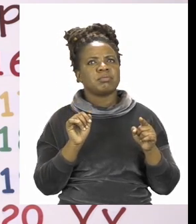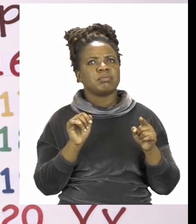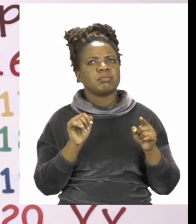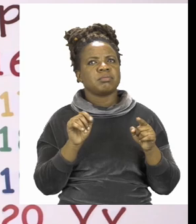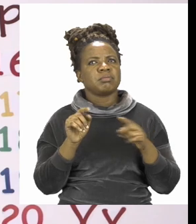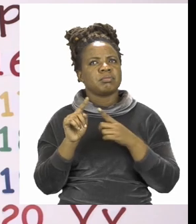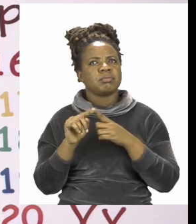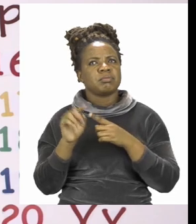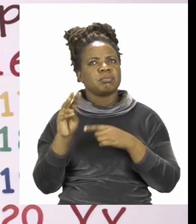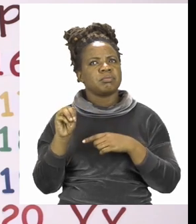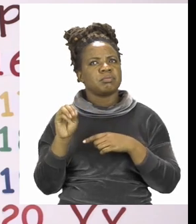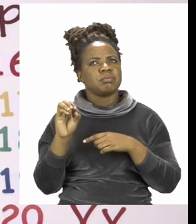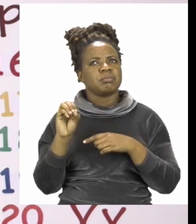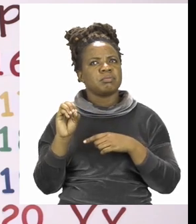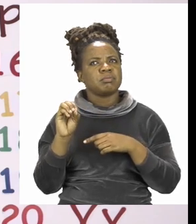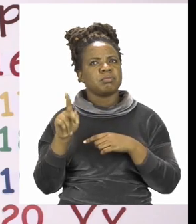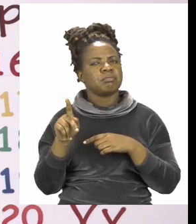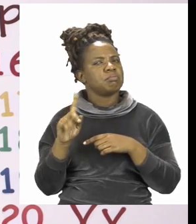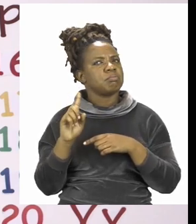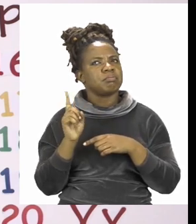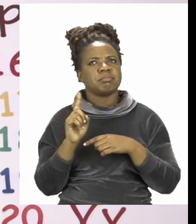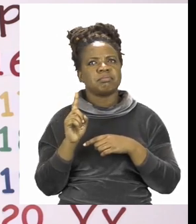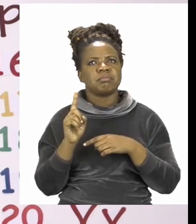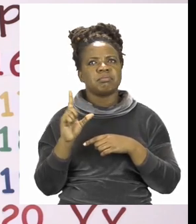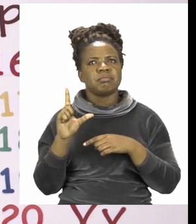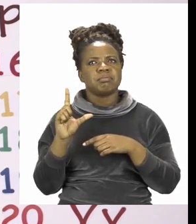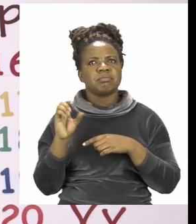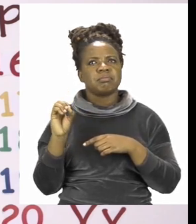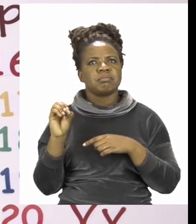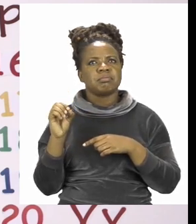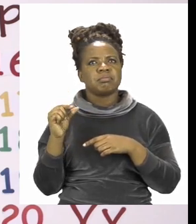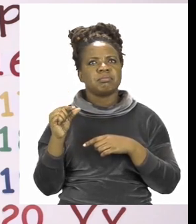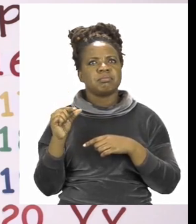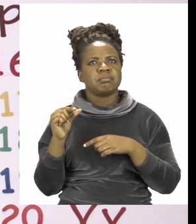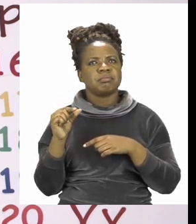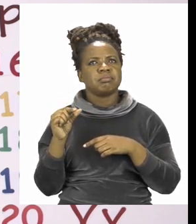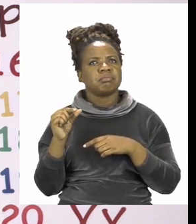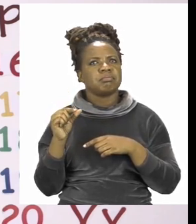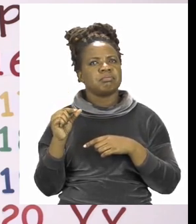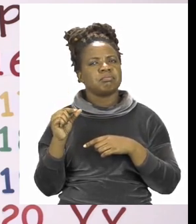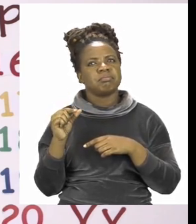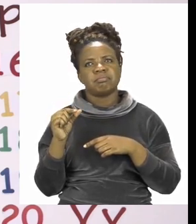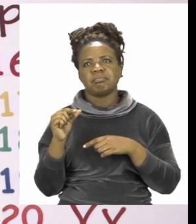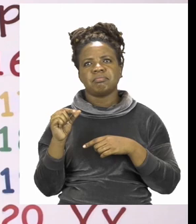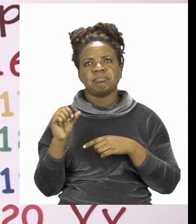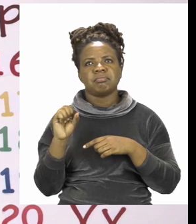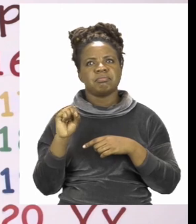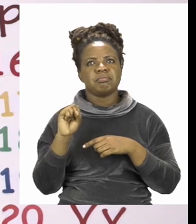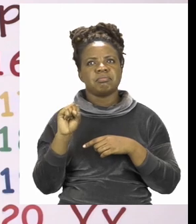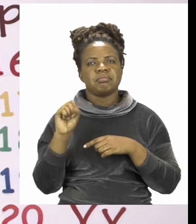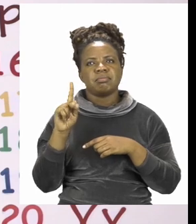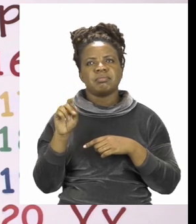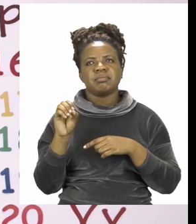words mop, no. Log, no. Spot,